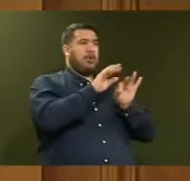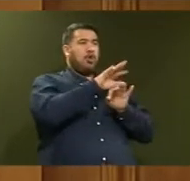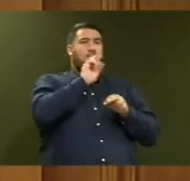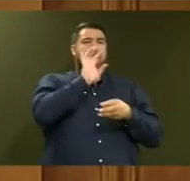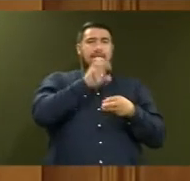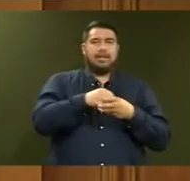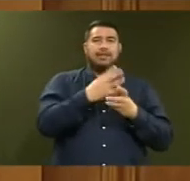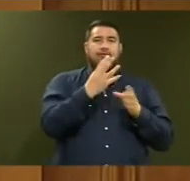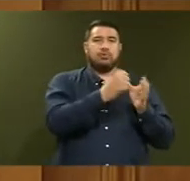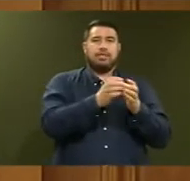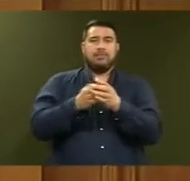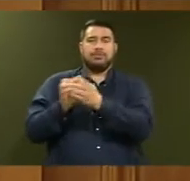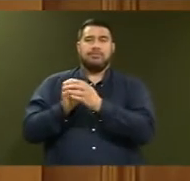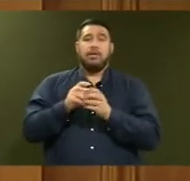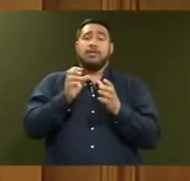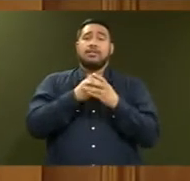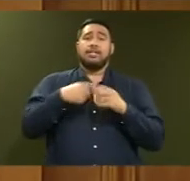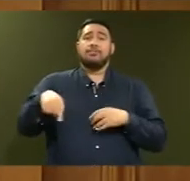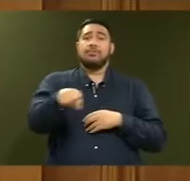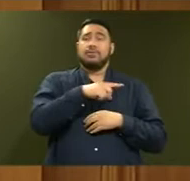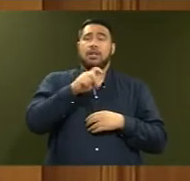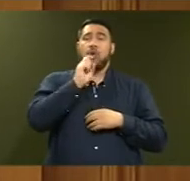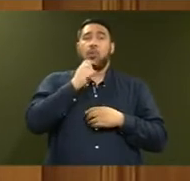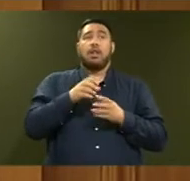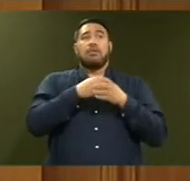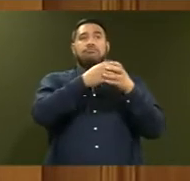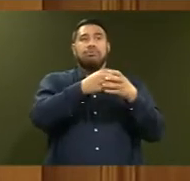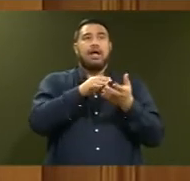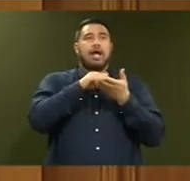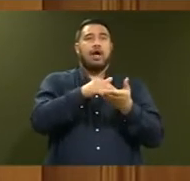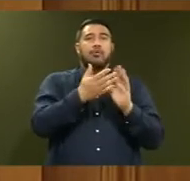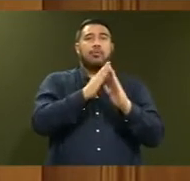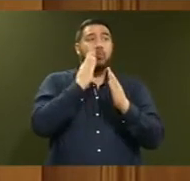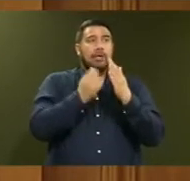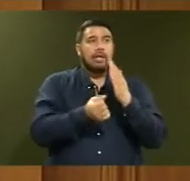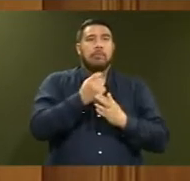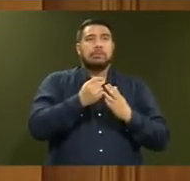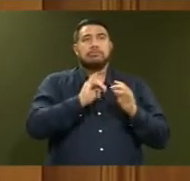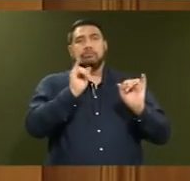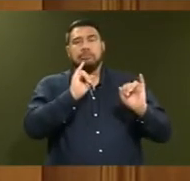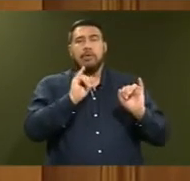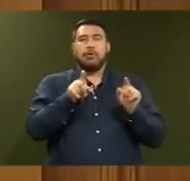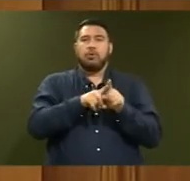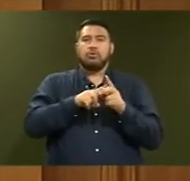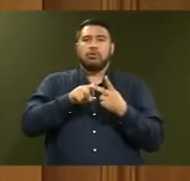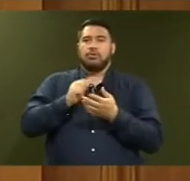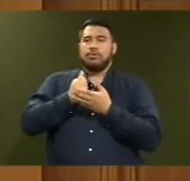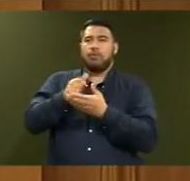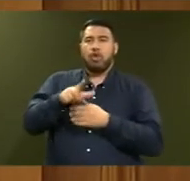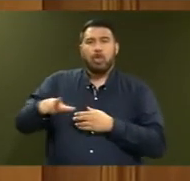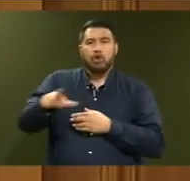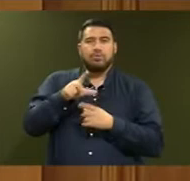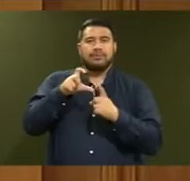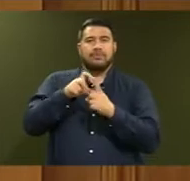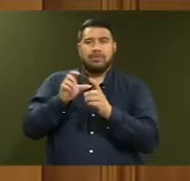emergency strikes. The deployment of these teams will not only directly assist communities during disaster relief, but support local civil defence groups